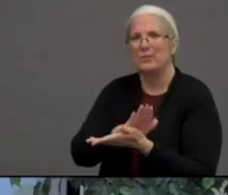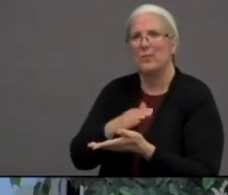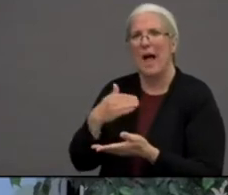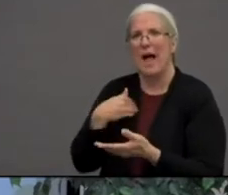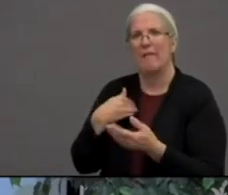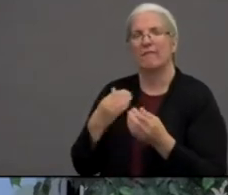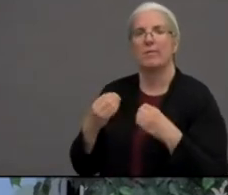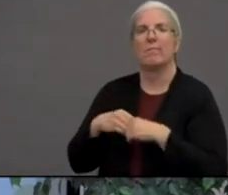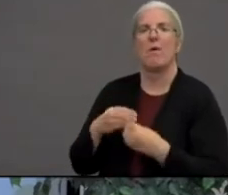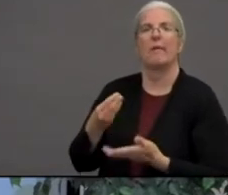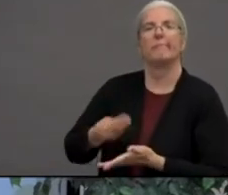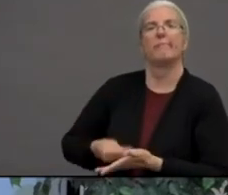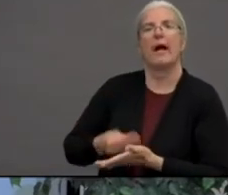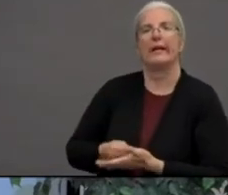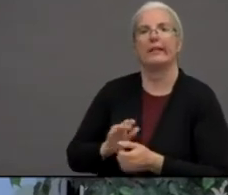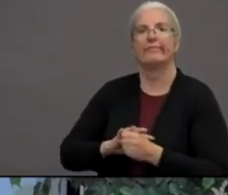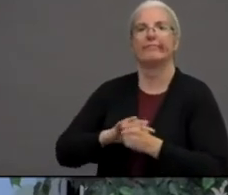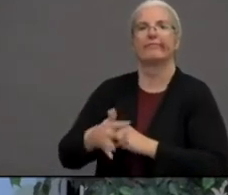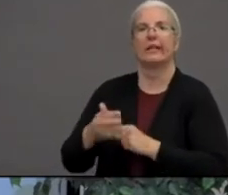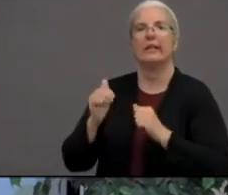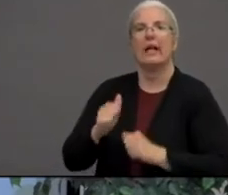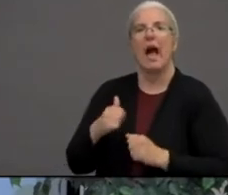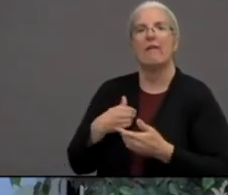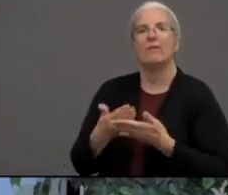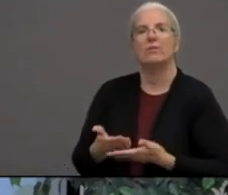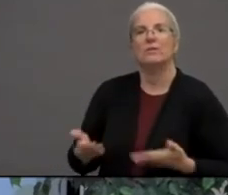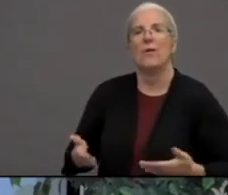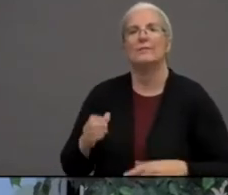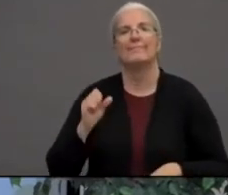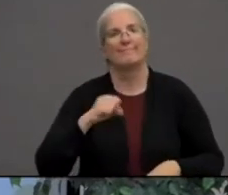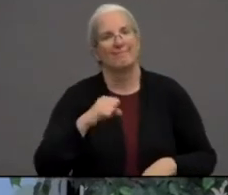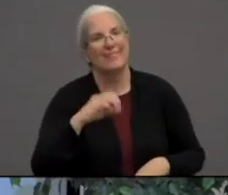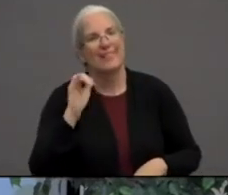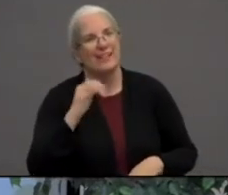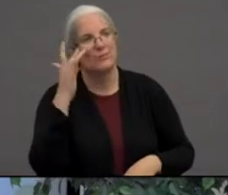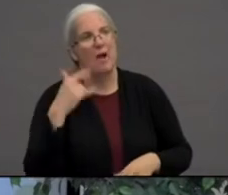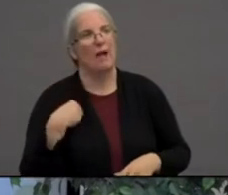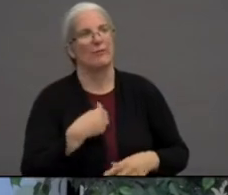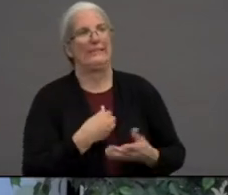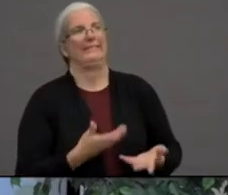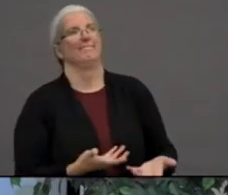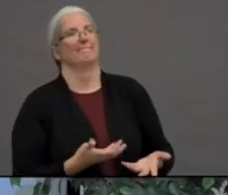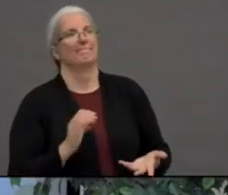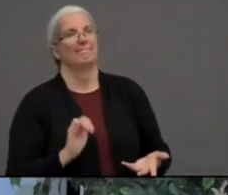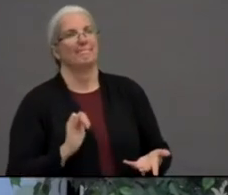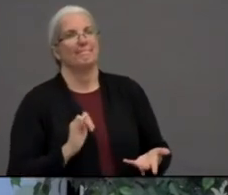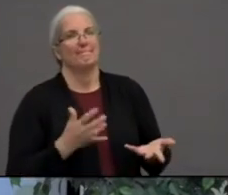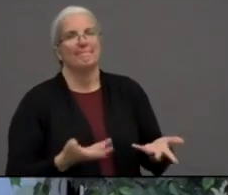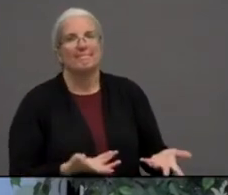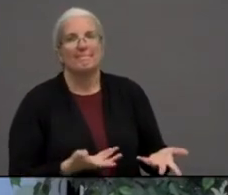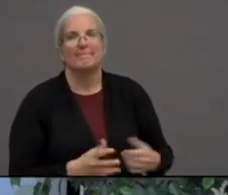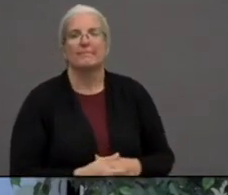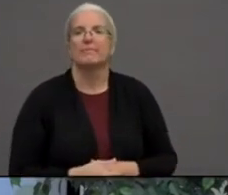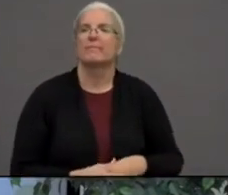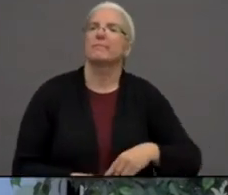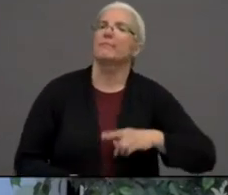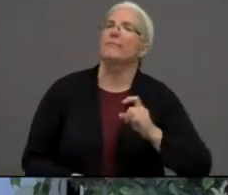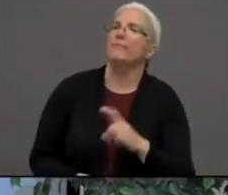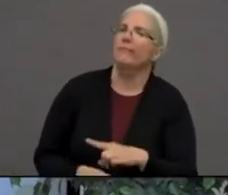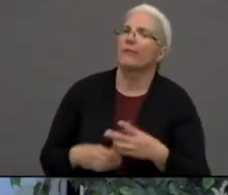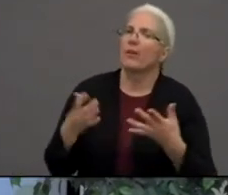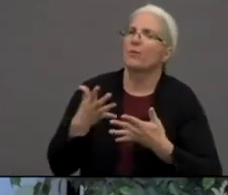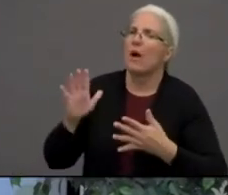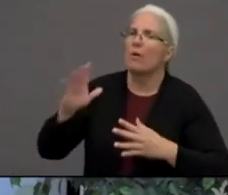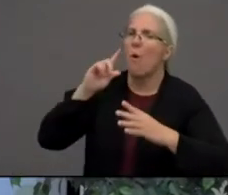that's why we're in this situation, yes. All right. So what are your hopes for the schools reopening in the